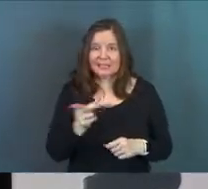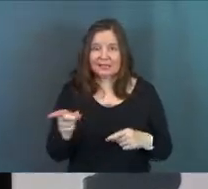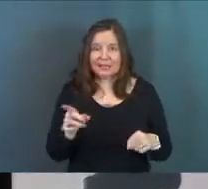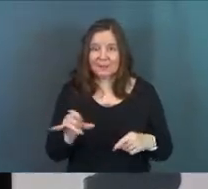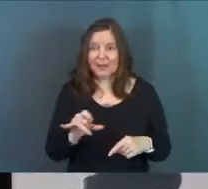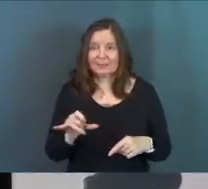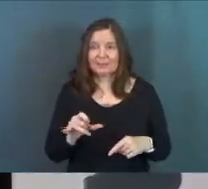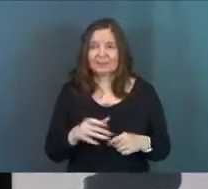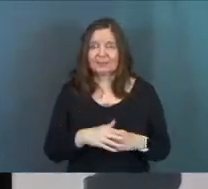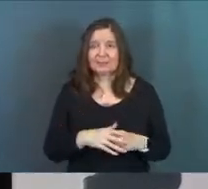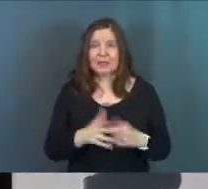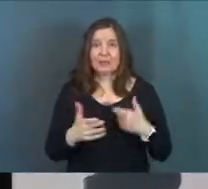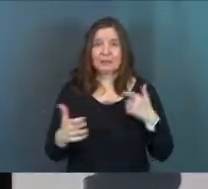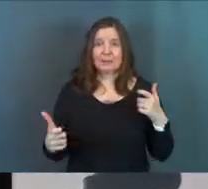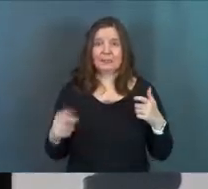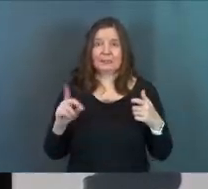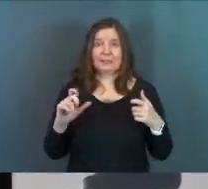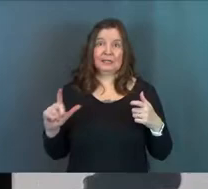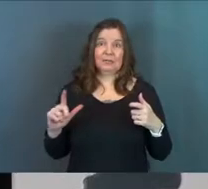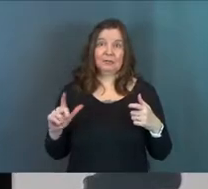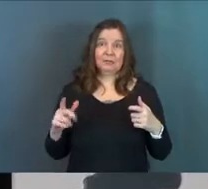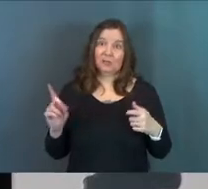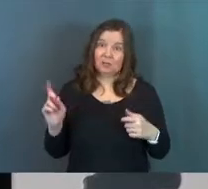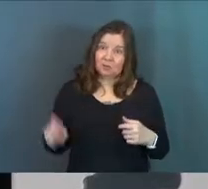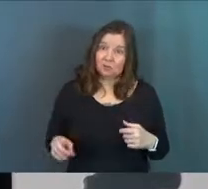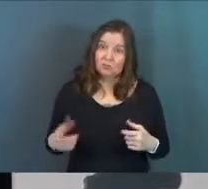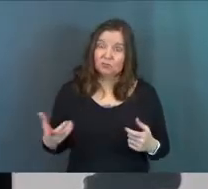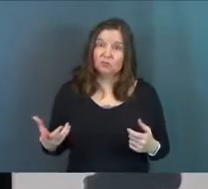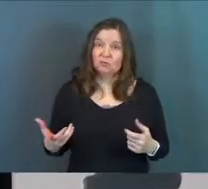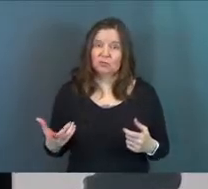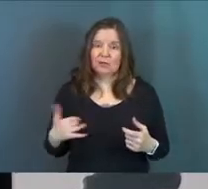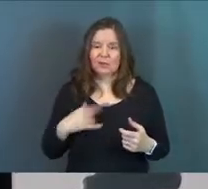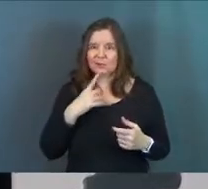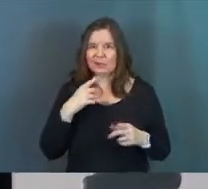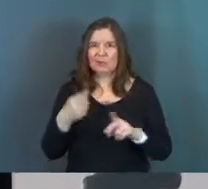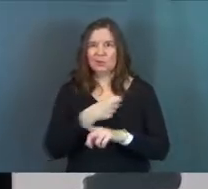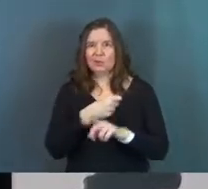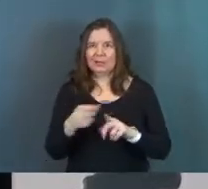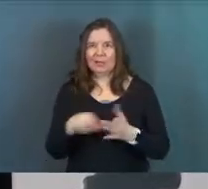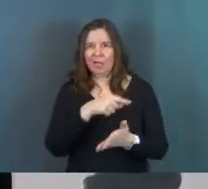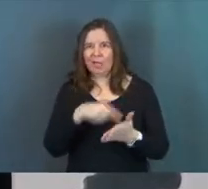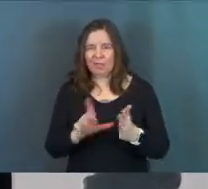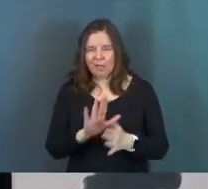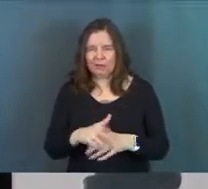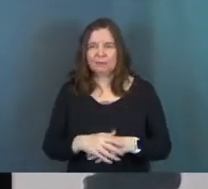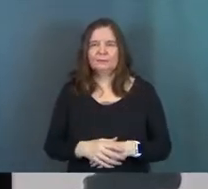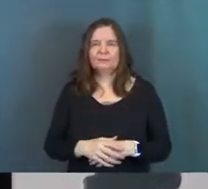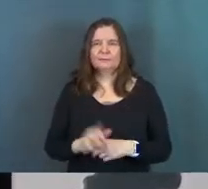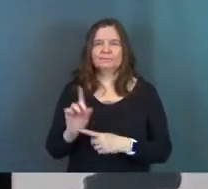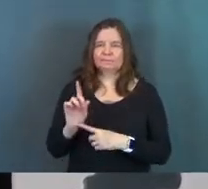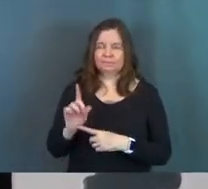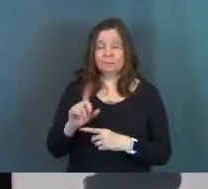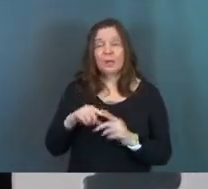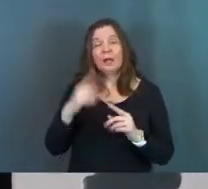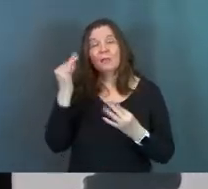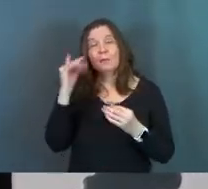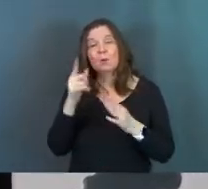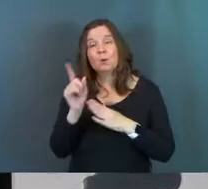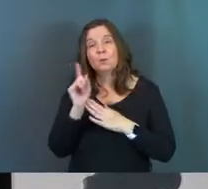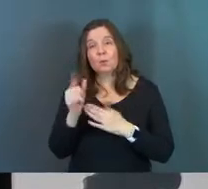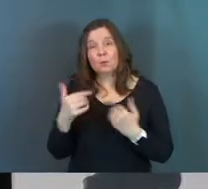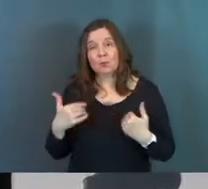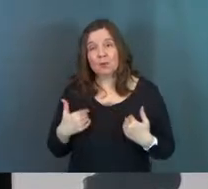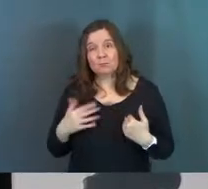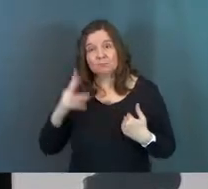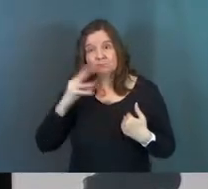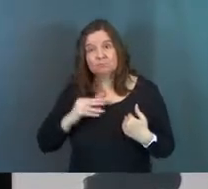as, as big of a deal as they should be. Okay. And don't say all this to beat you up. I'm getting somewhere. Okay. Stick with me. But like, think about those moments